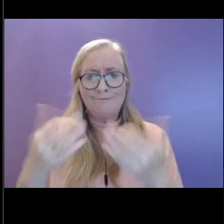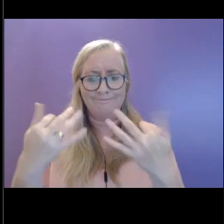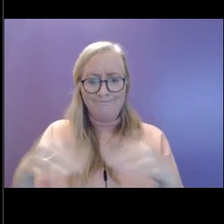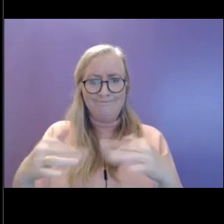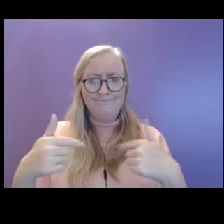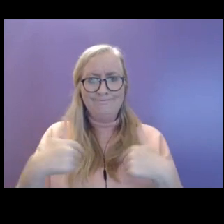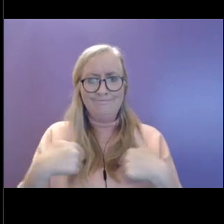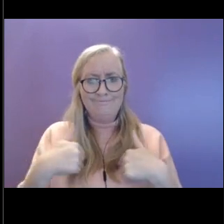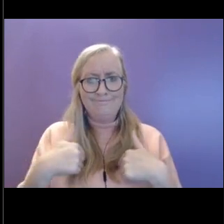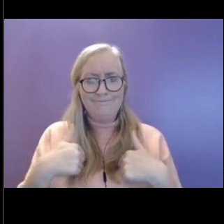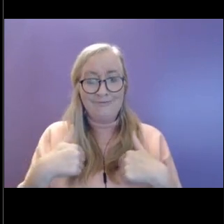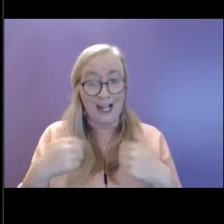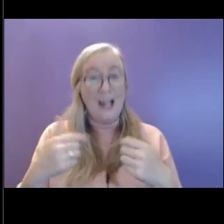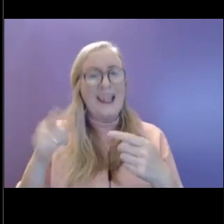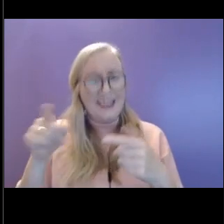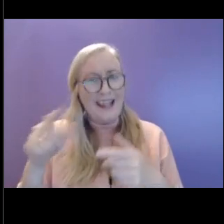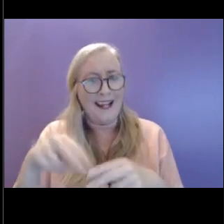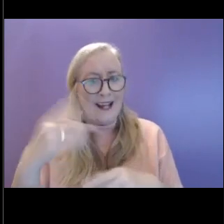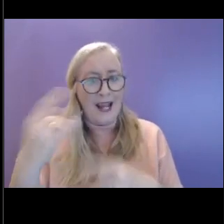that.